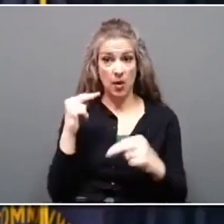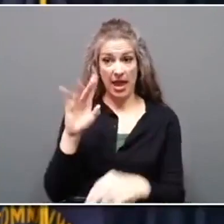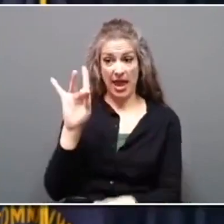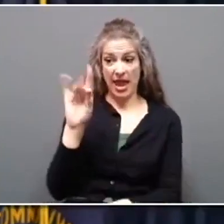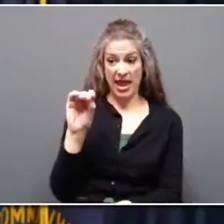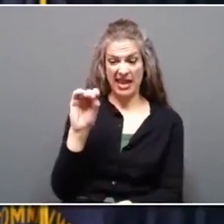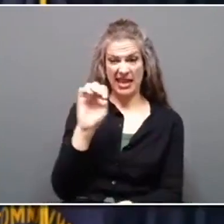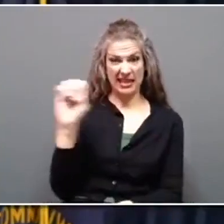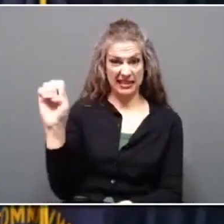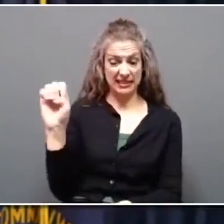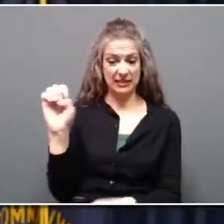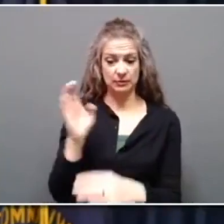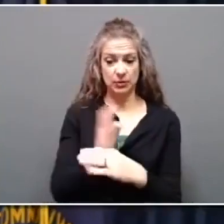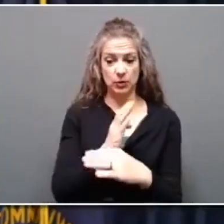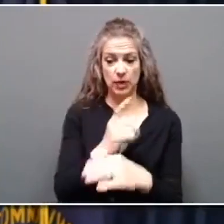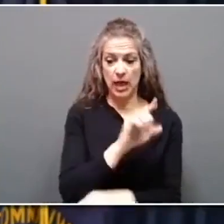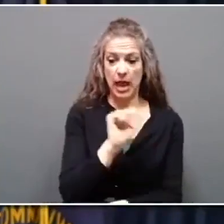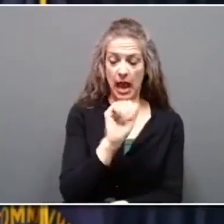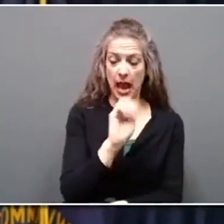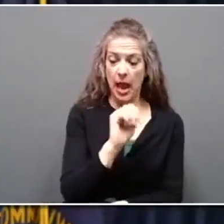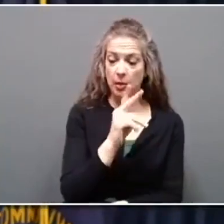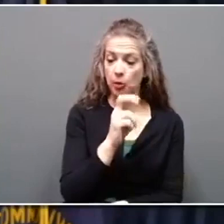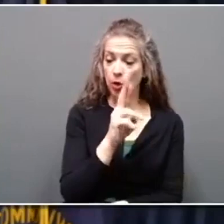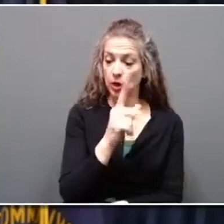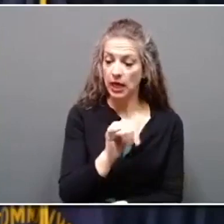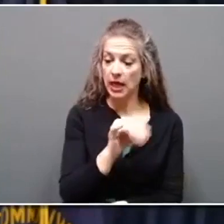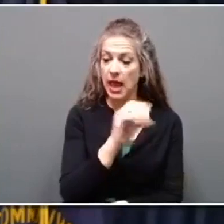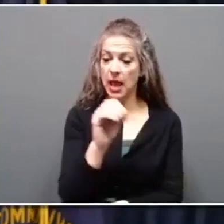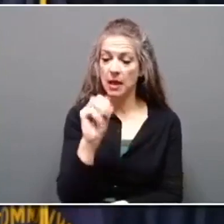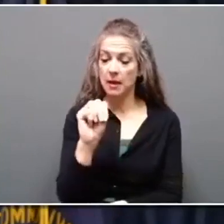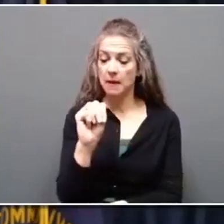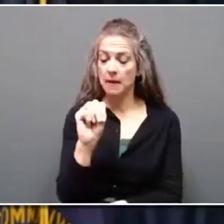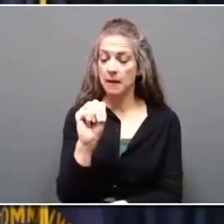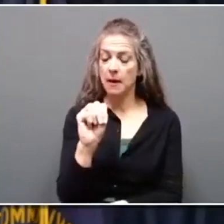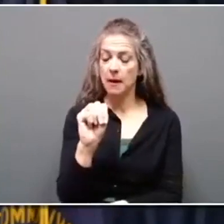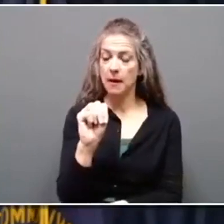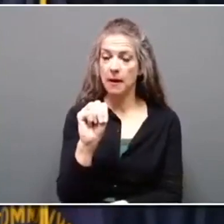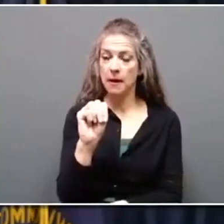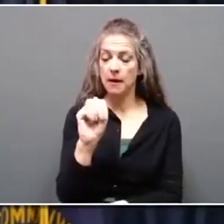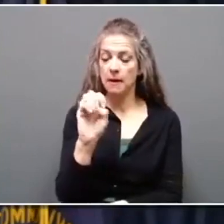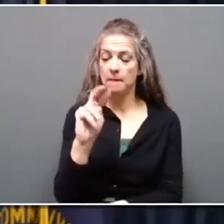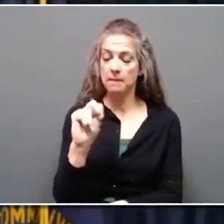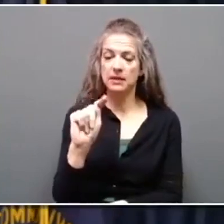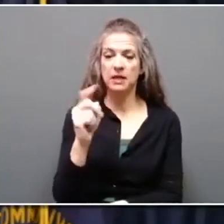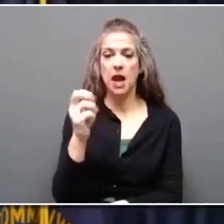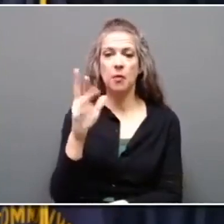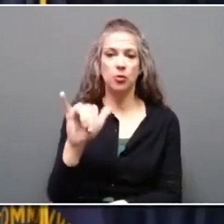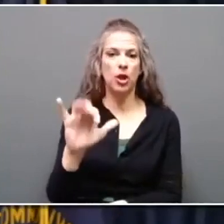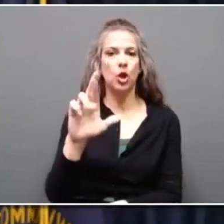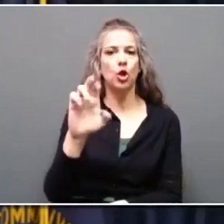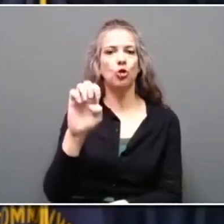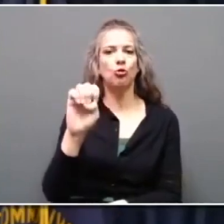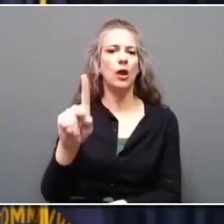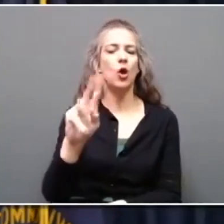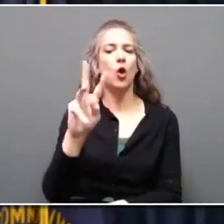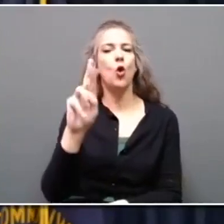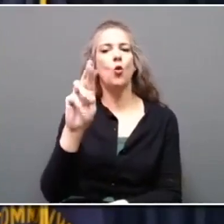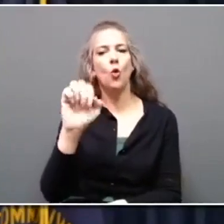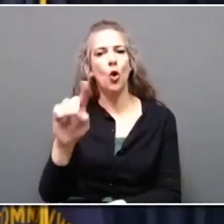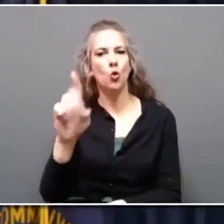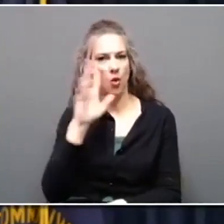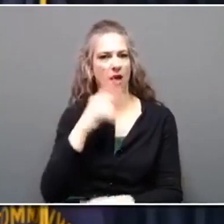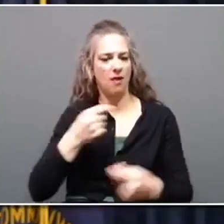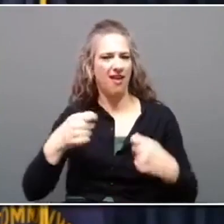the communities of Ambergy and Montgomery Creek Road have access to safe, reliable drinking water and repairing